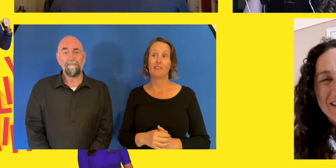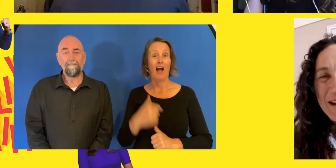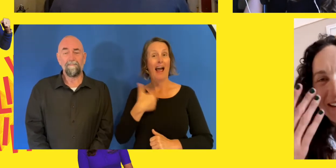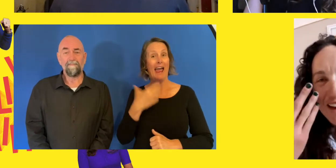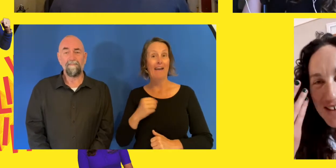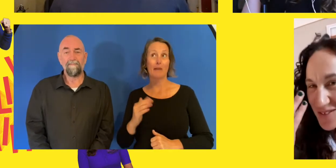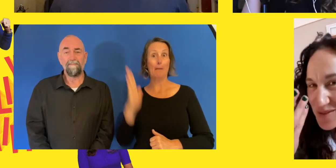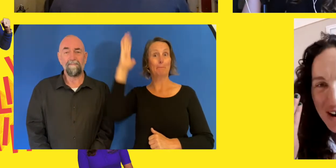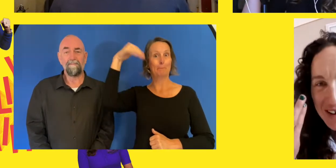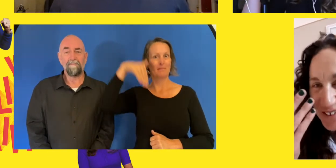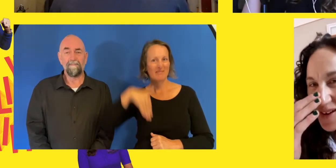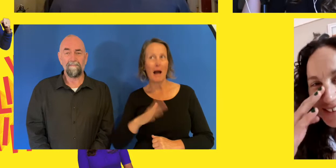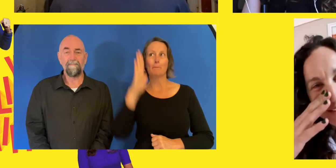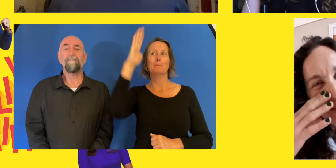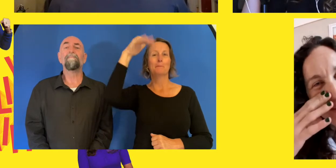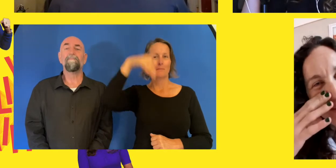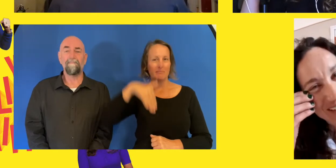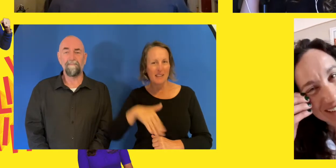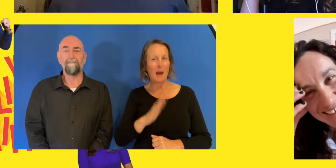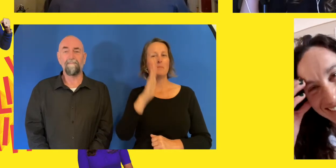I think I'm dehydrated from crying so much.